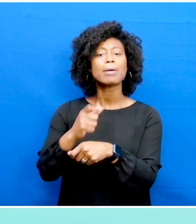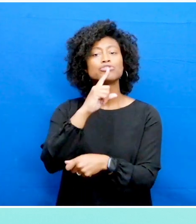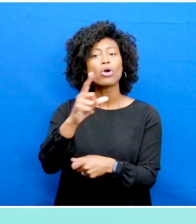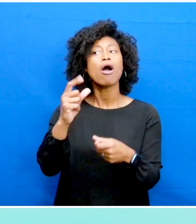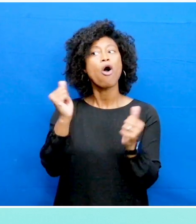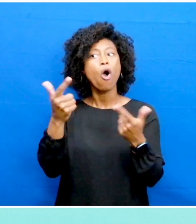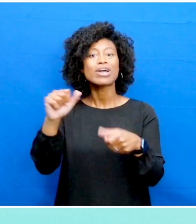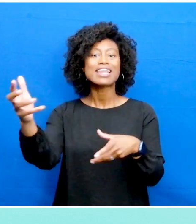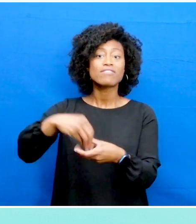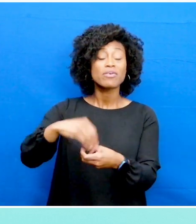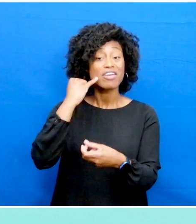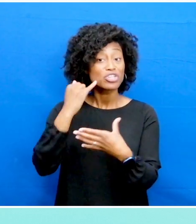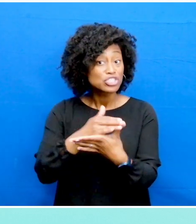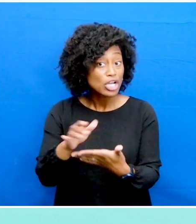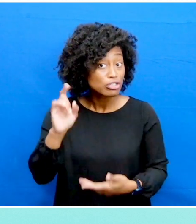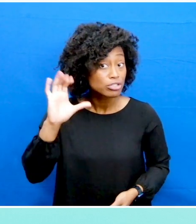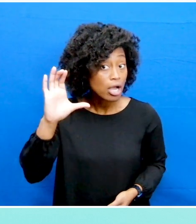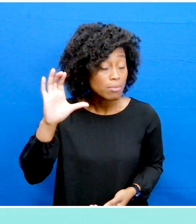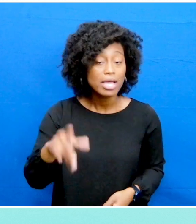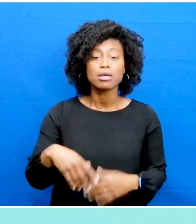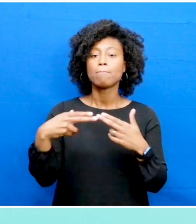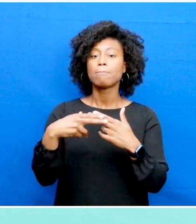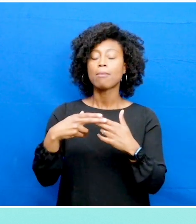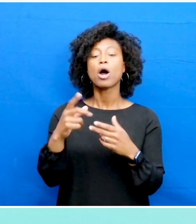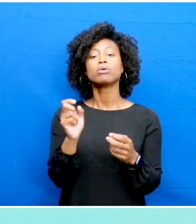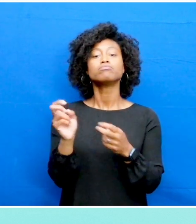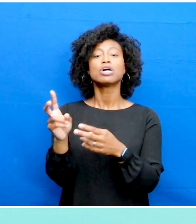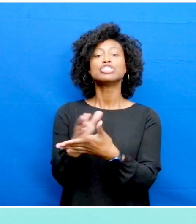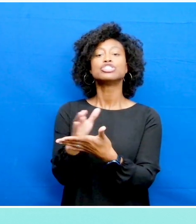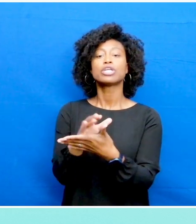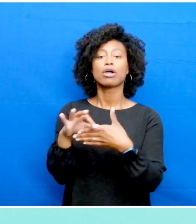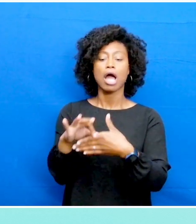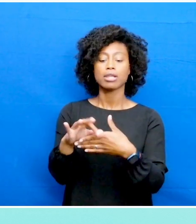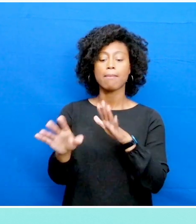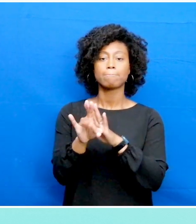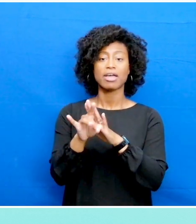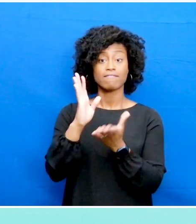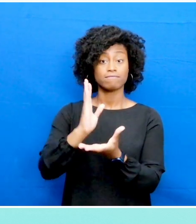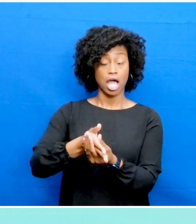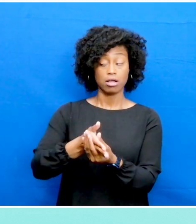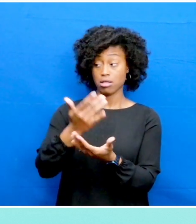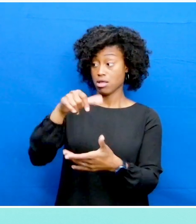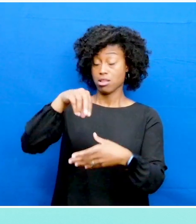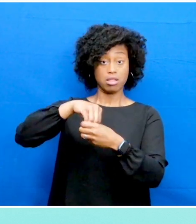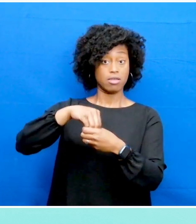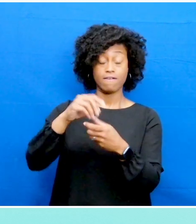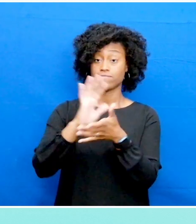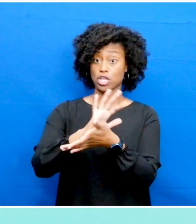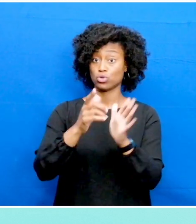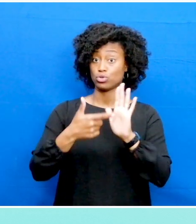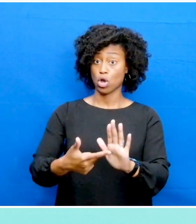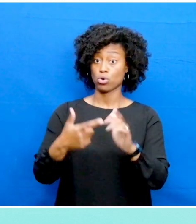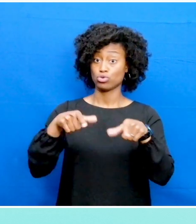participants to engage. To share documents or PowerPoint decks, select share content and choose your files. Within